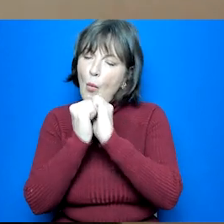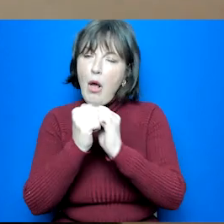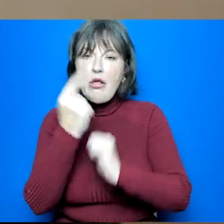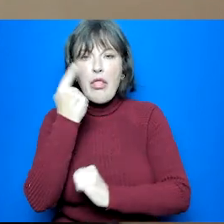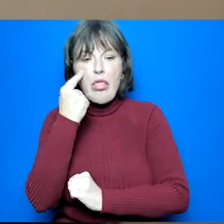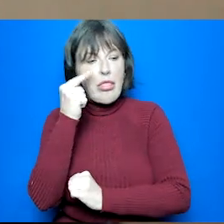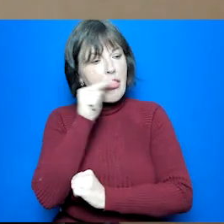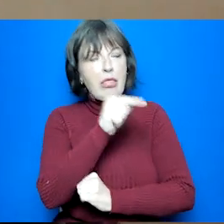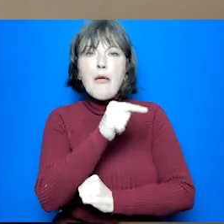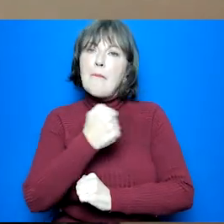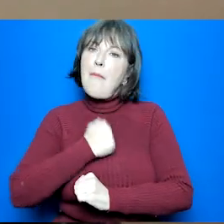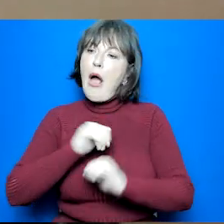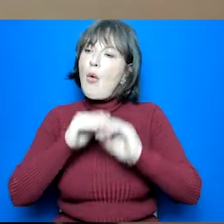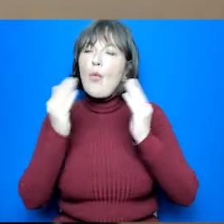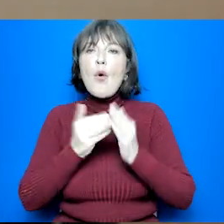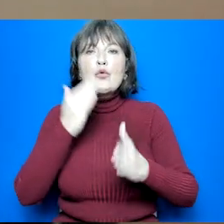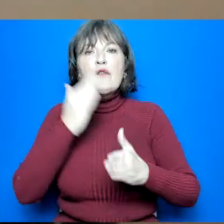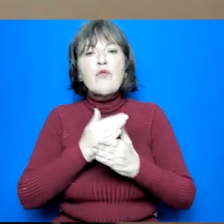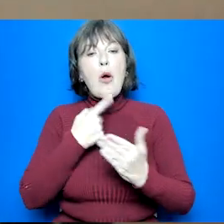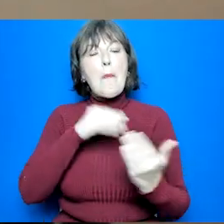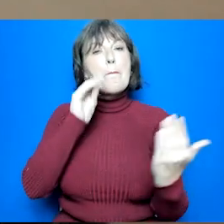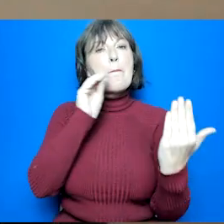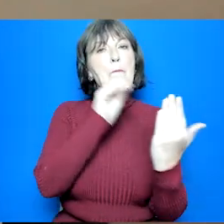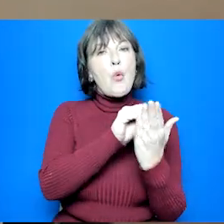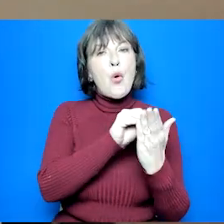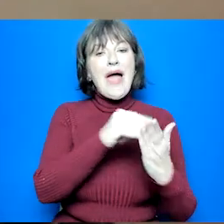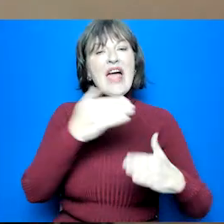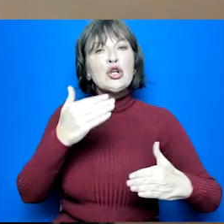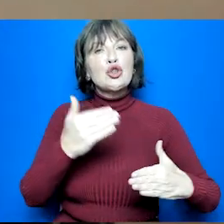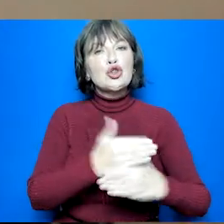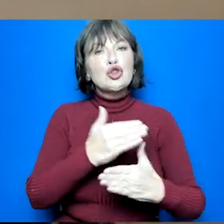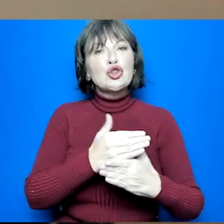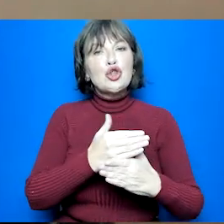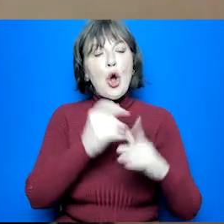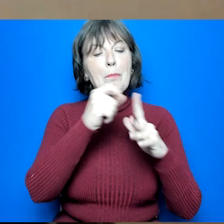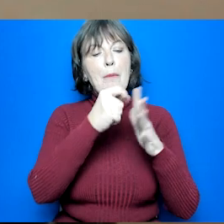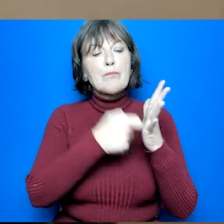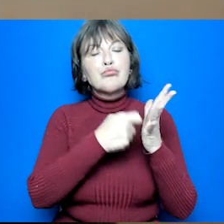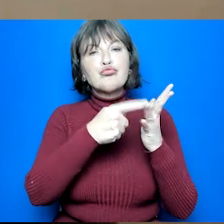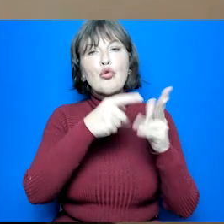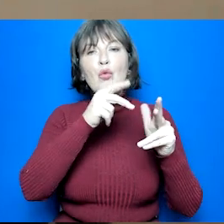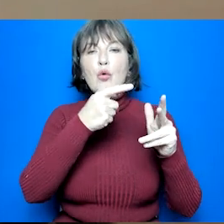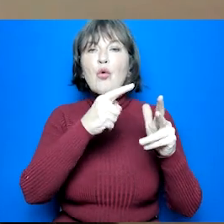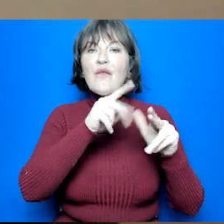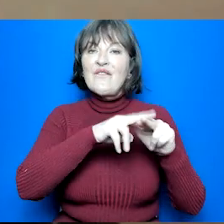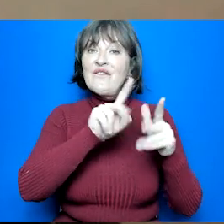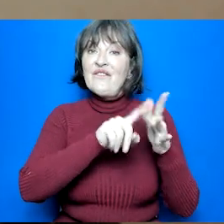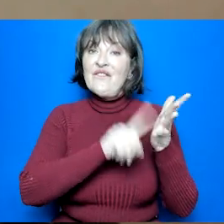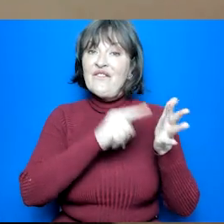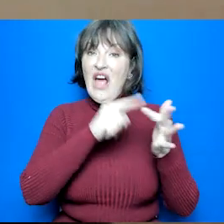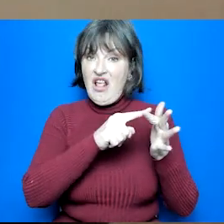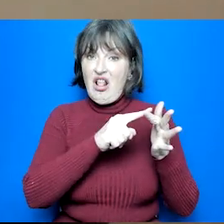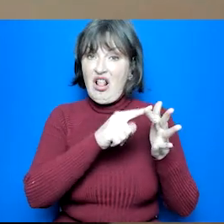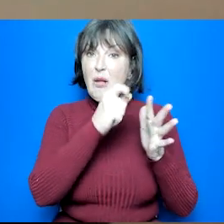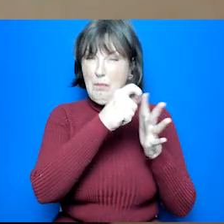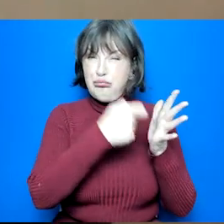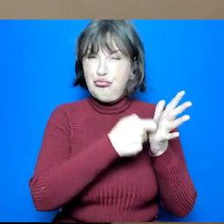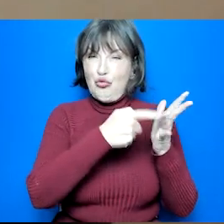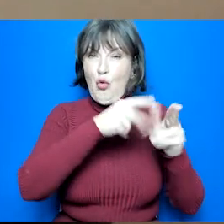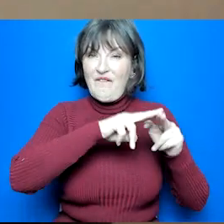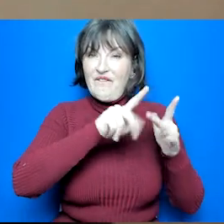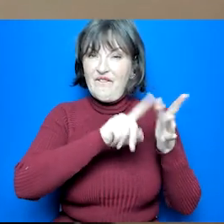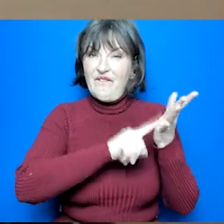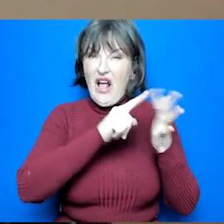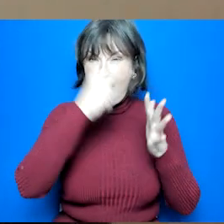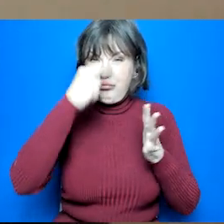world of work. There are more than 600 of them so pretty much every job I get asked about is on that list and as you saw in the video we've